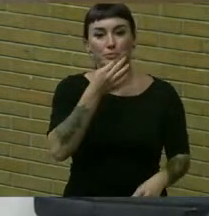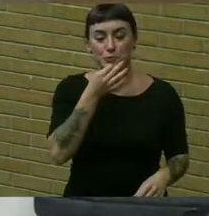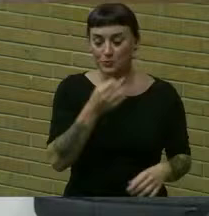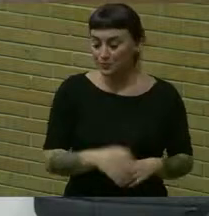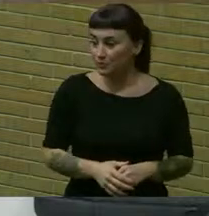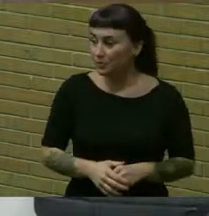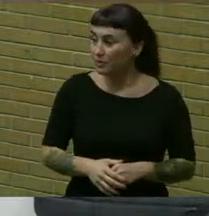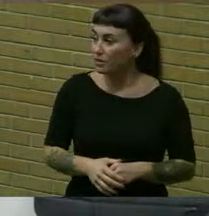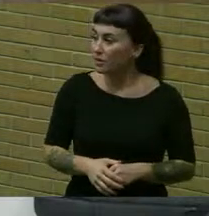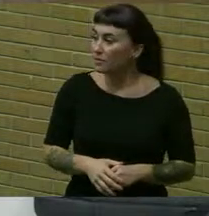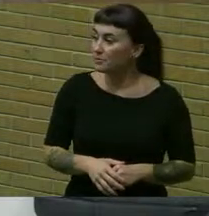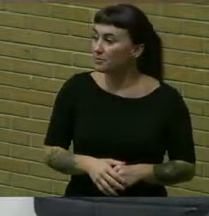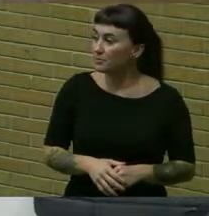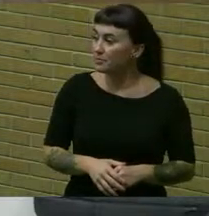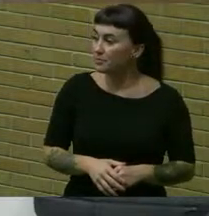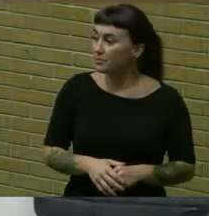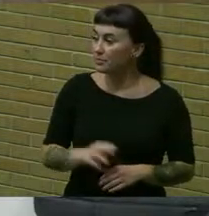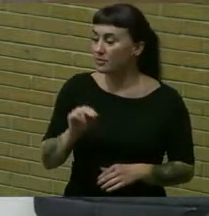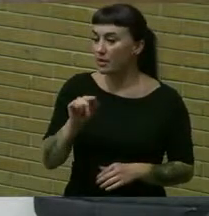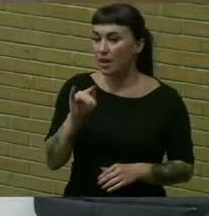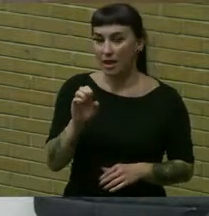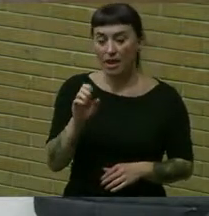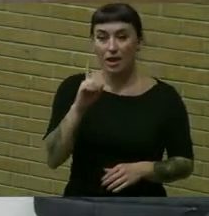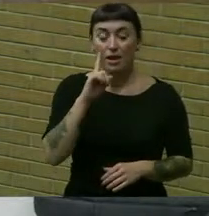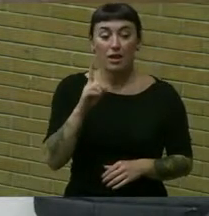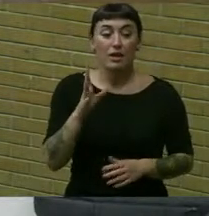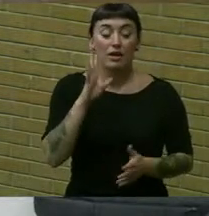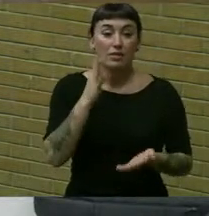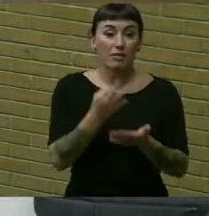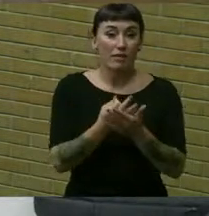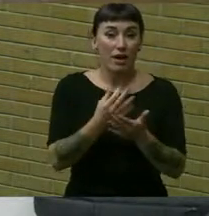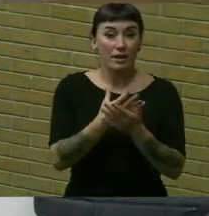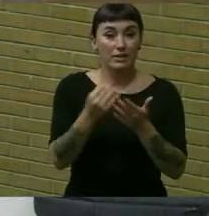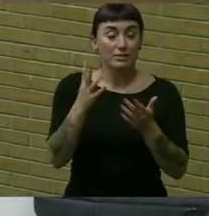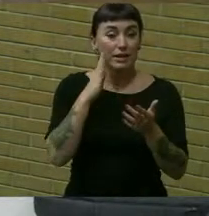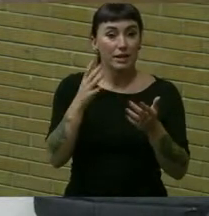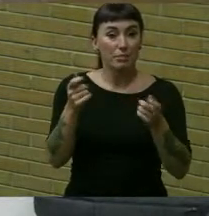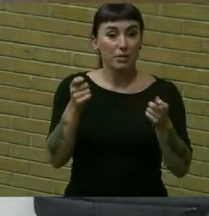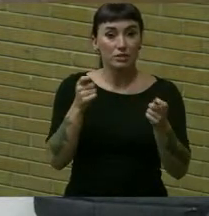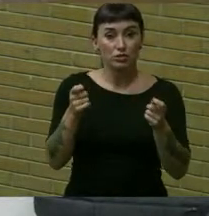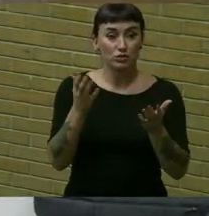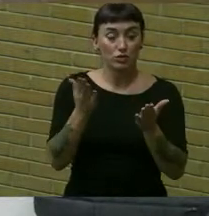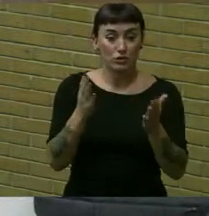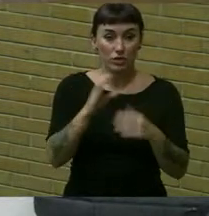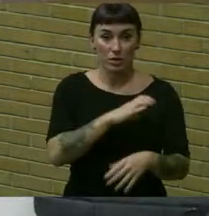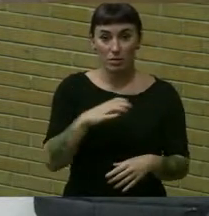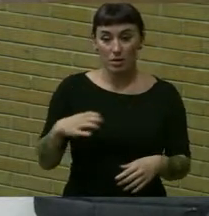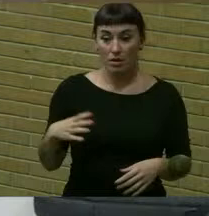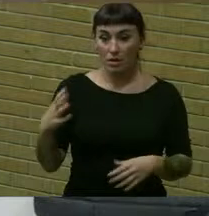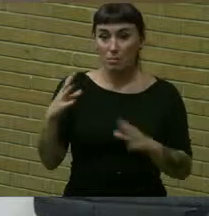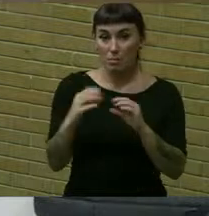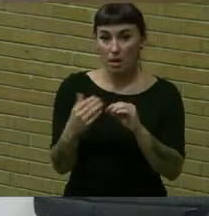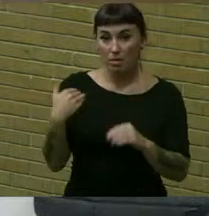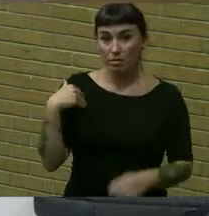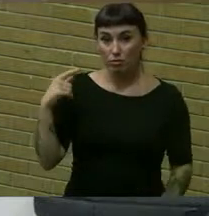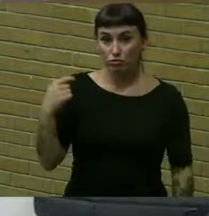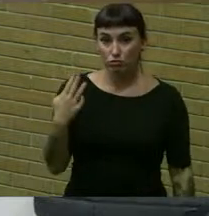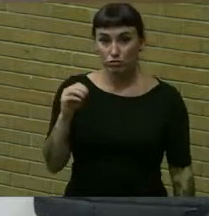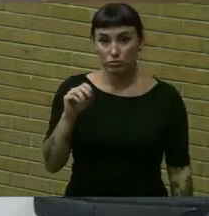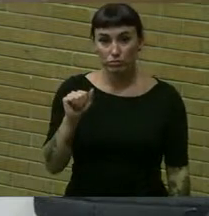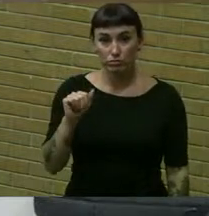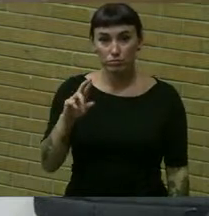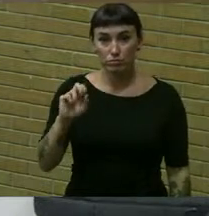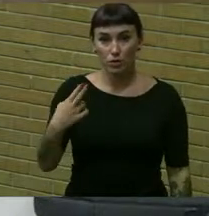so the the fast committee the finance and administrative services committee last met on thursday march 20th um